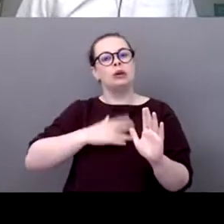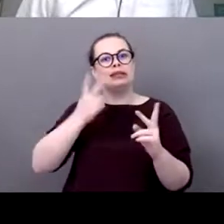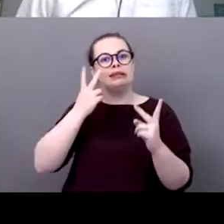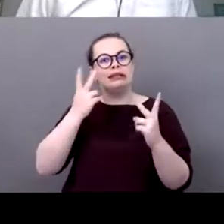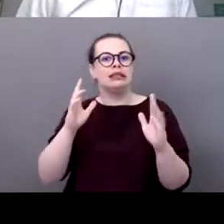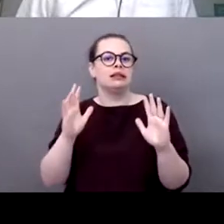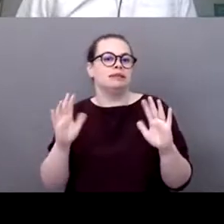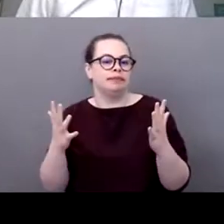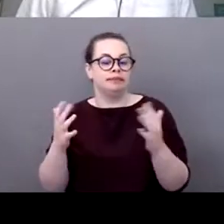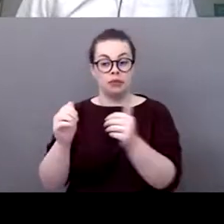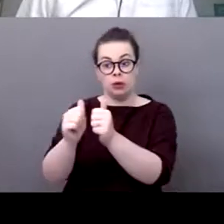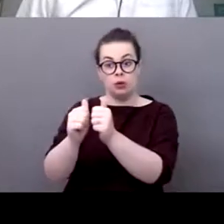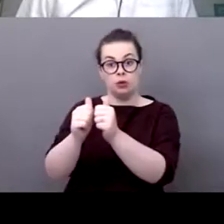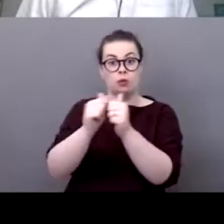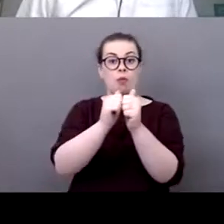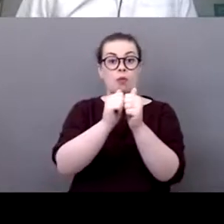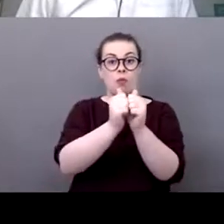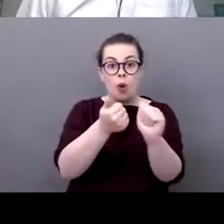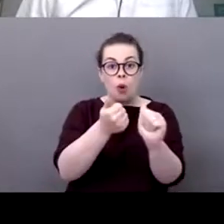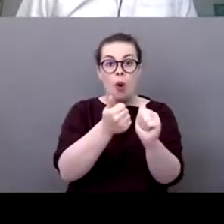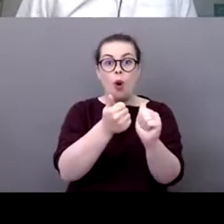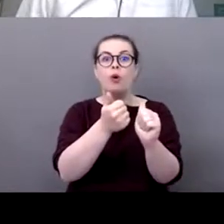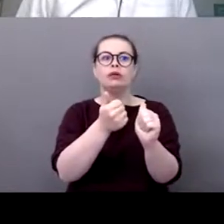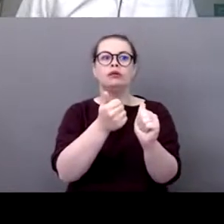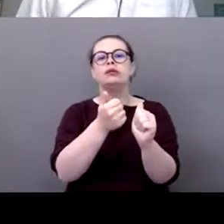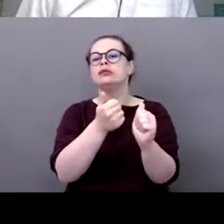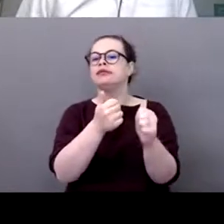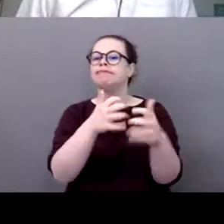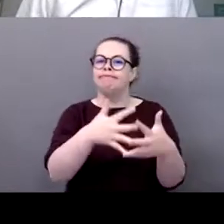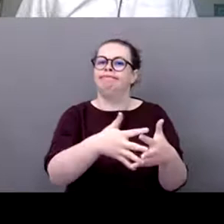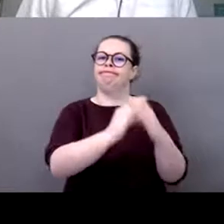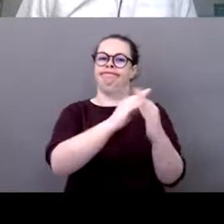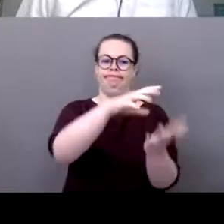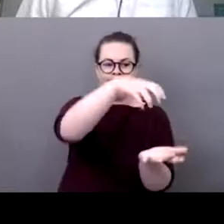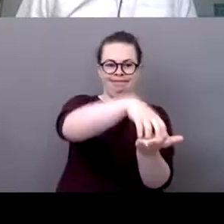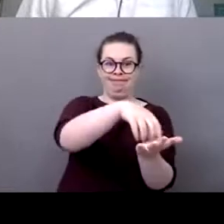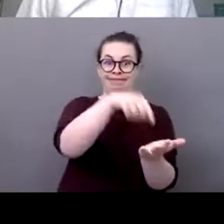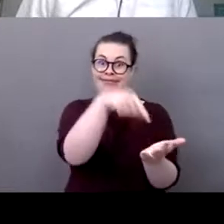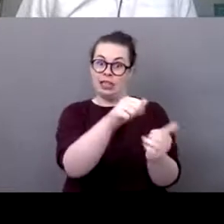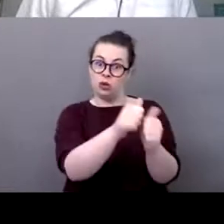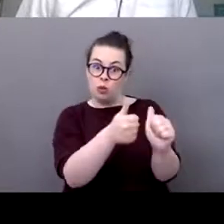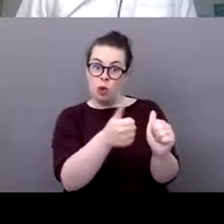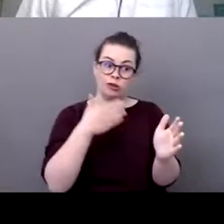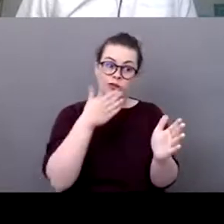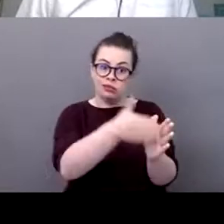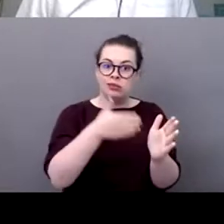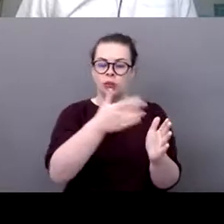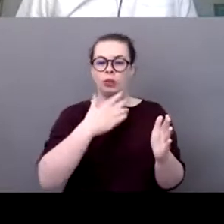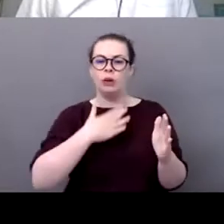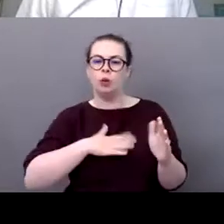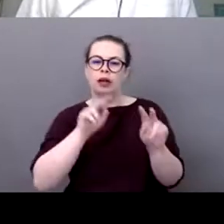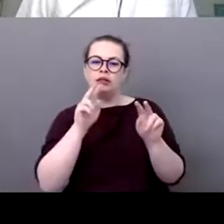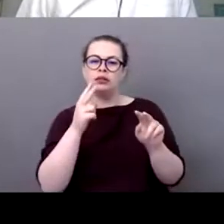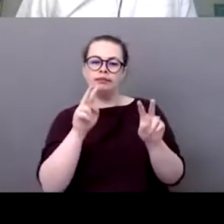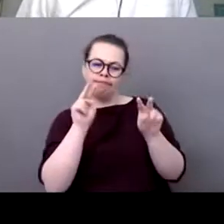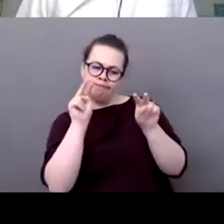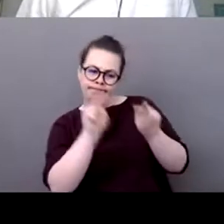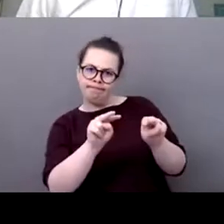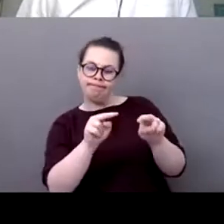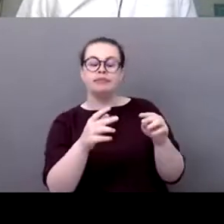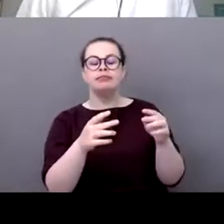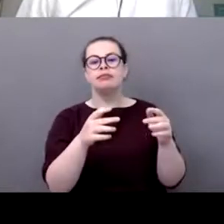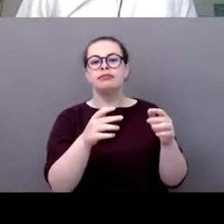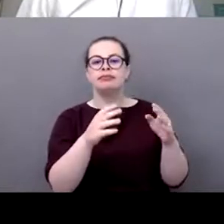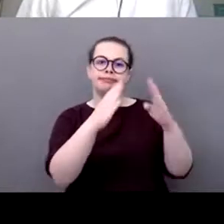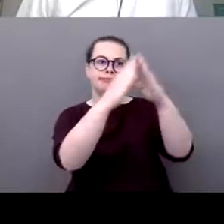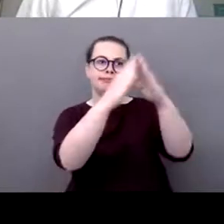events and venues can have so there are two aspects we looked at the the venue so the buildings the facilities